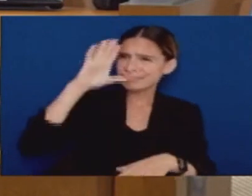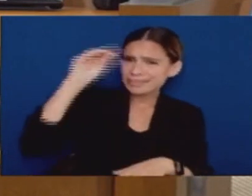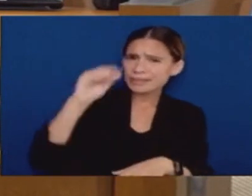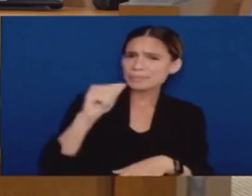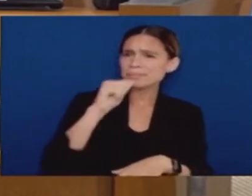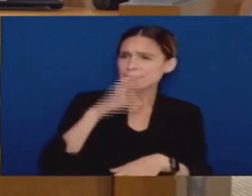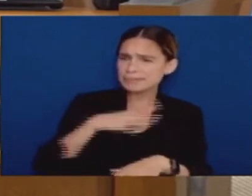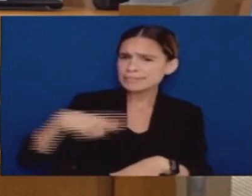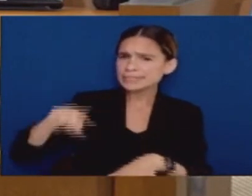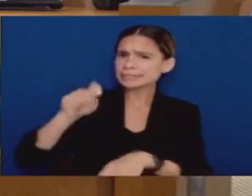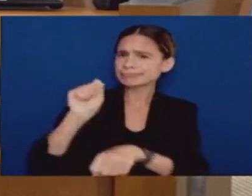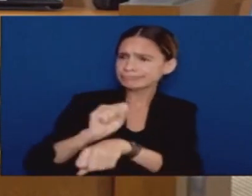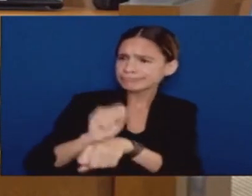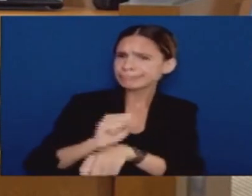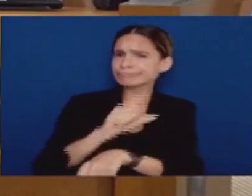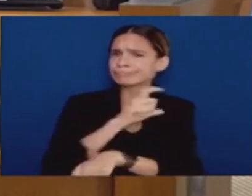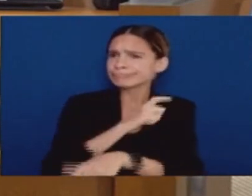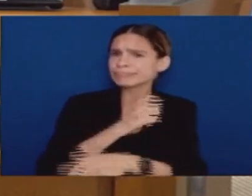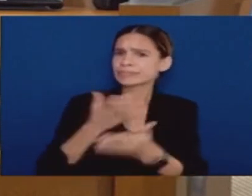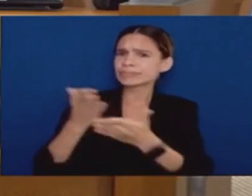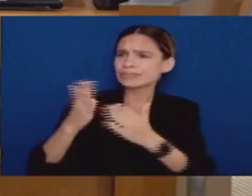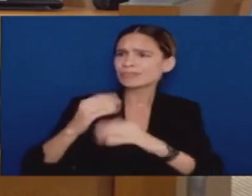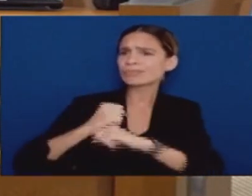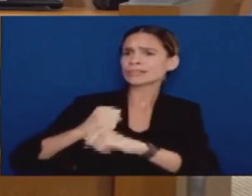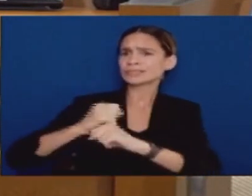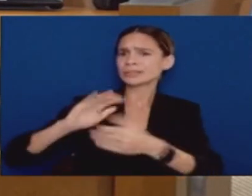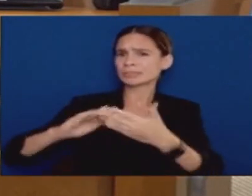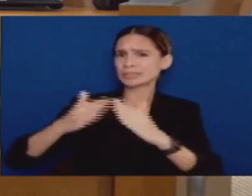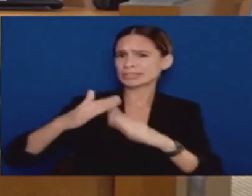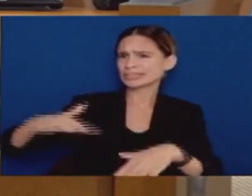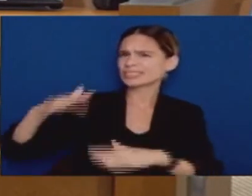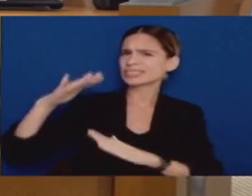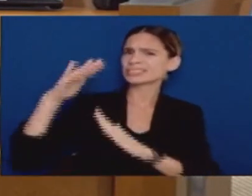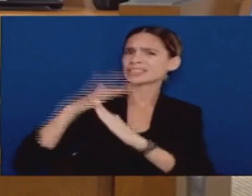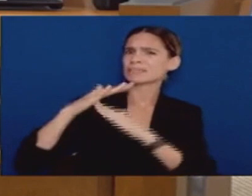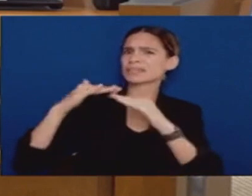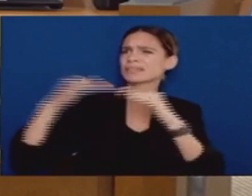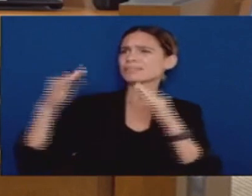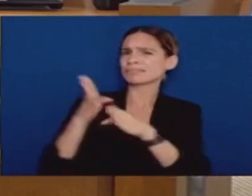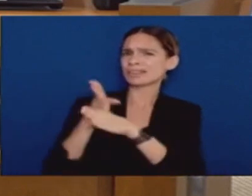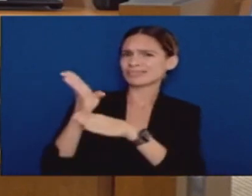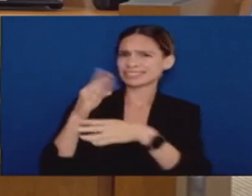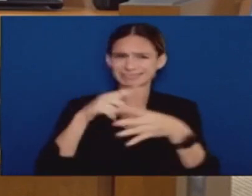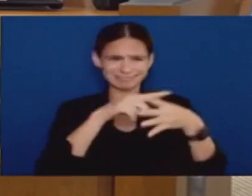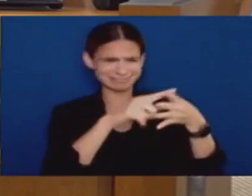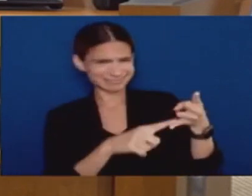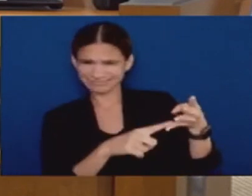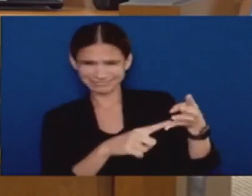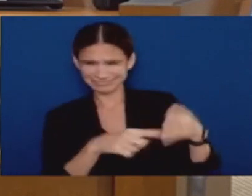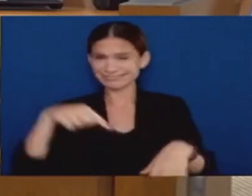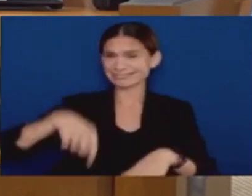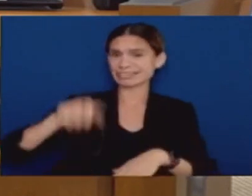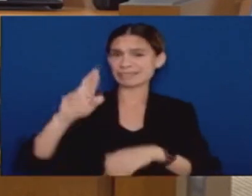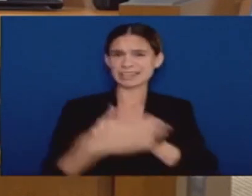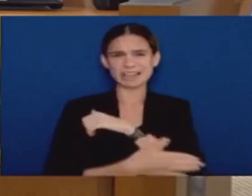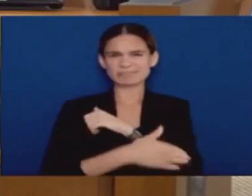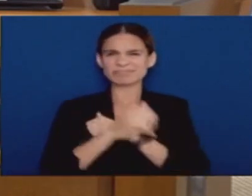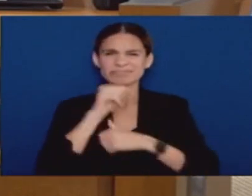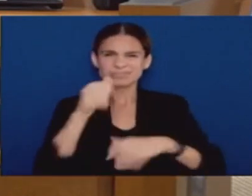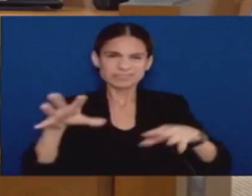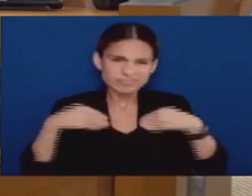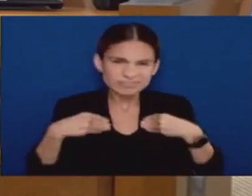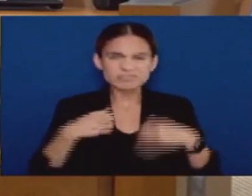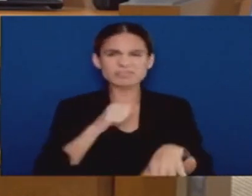It states as well that the county does not and will not tolerate nor accept in any way violent or disrespectful